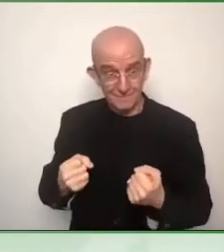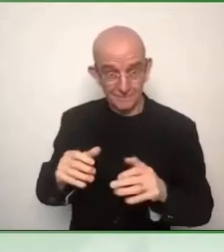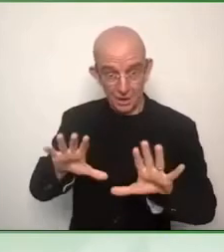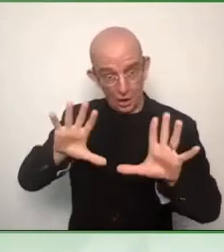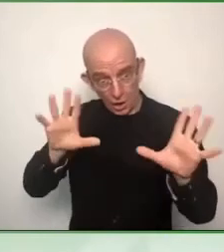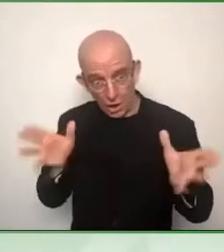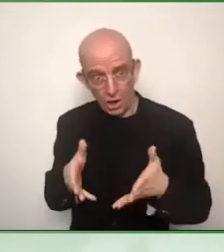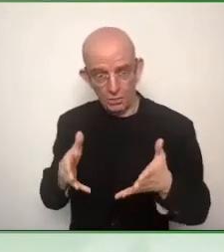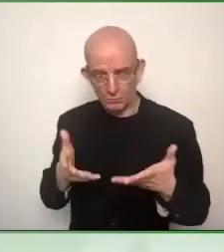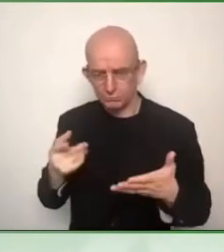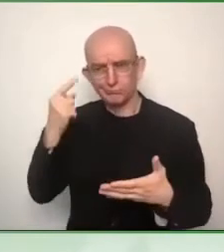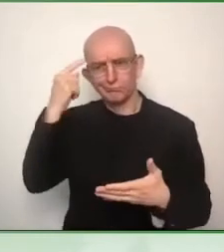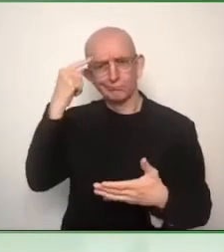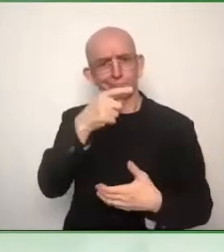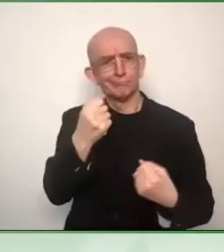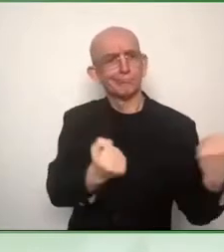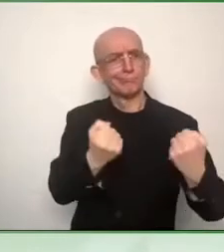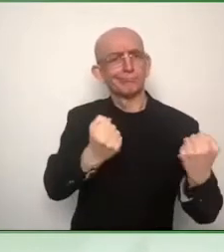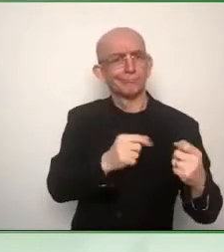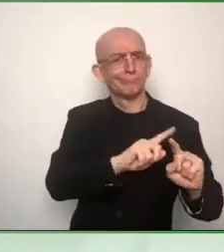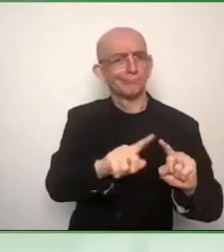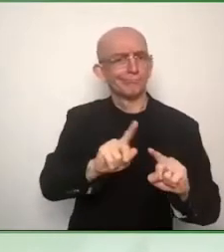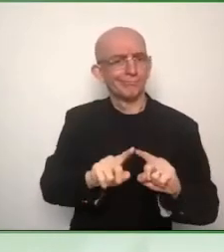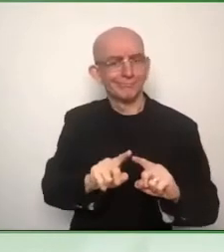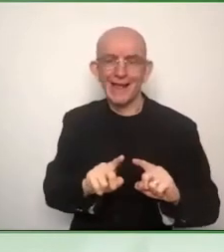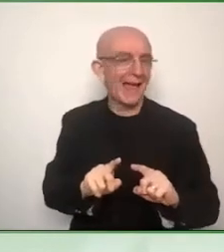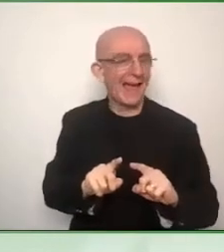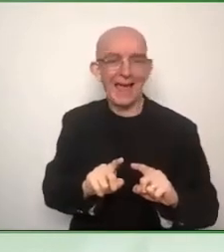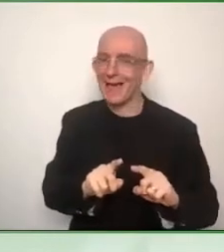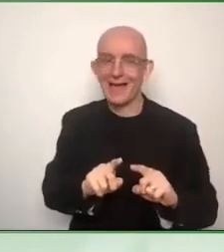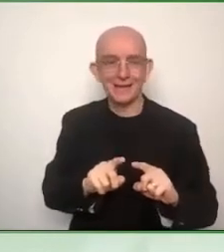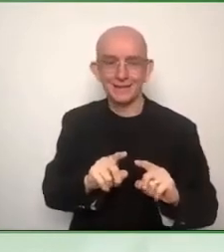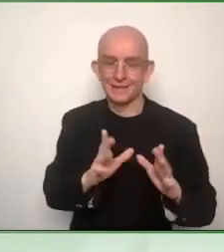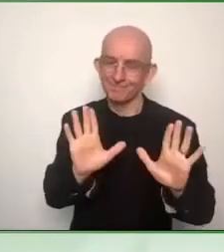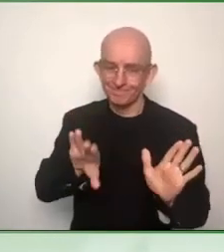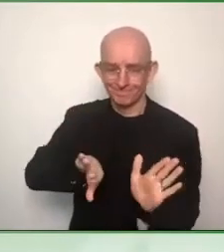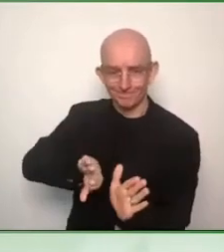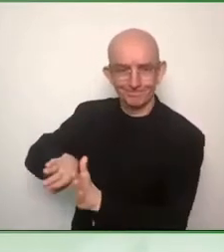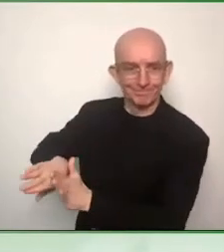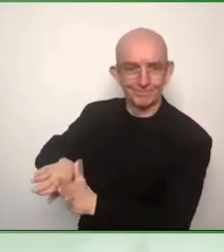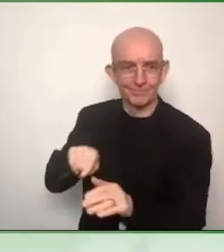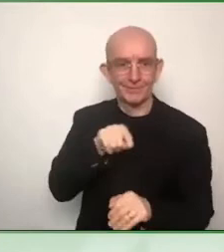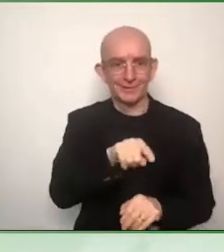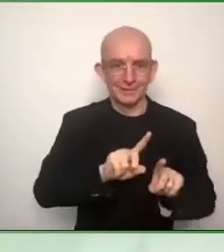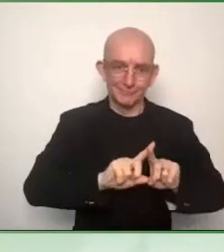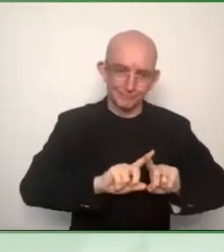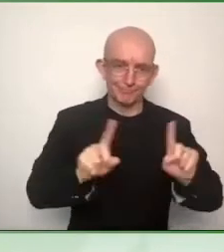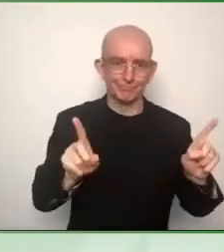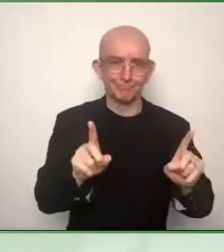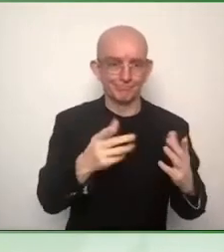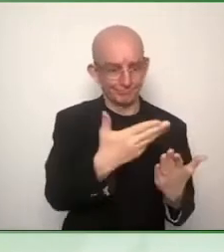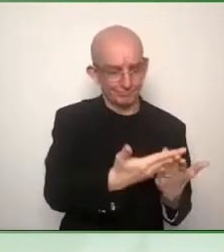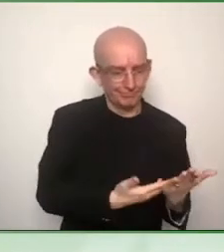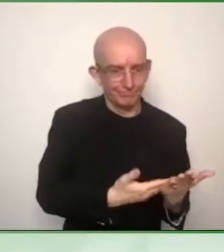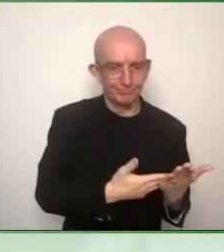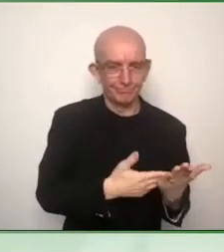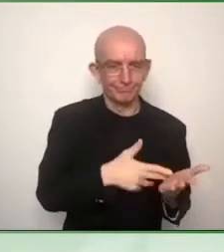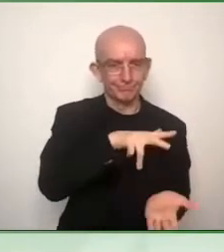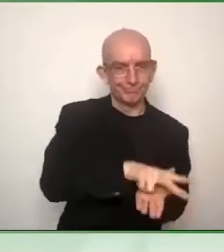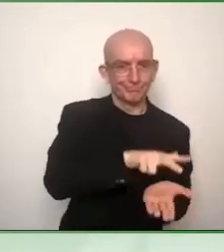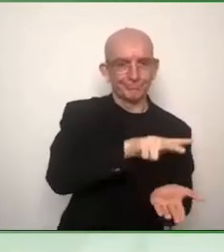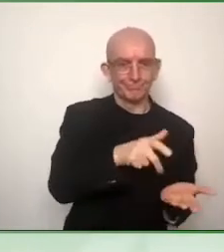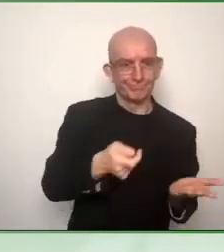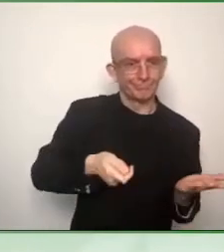let's say, for example, for the part that is covered by the Accessibility